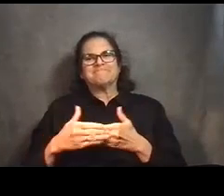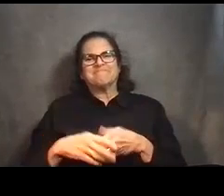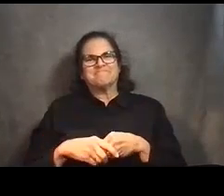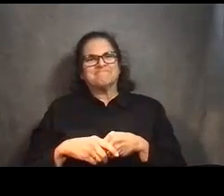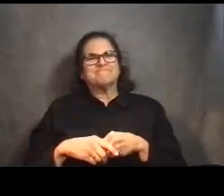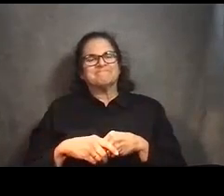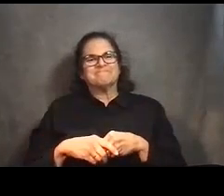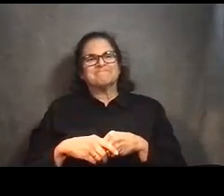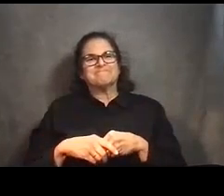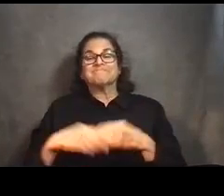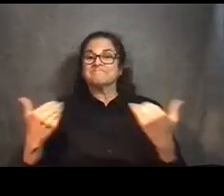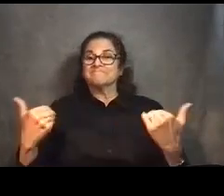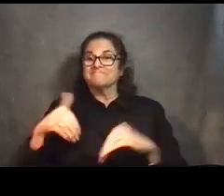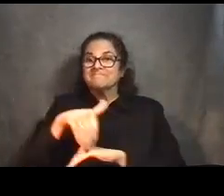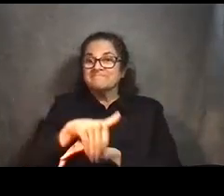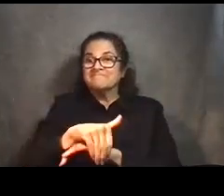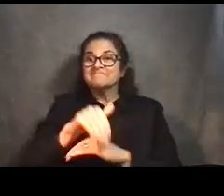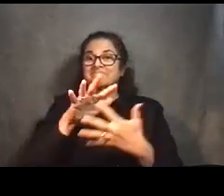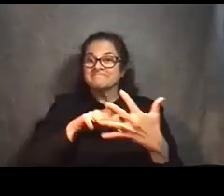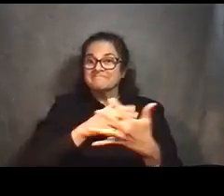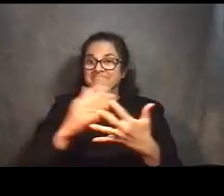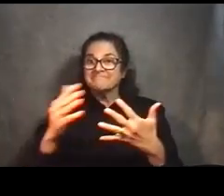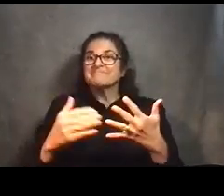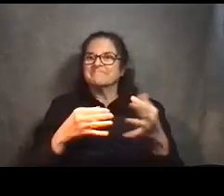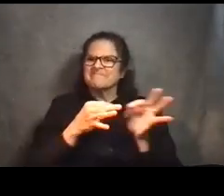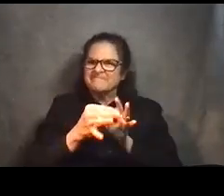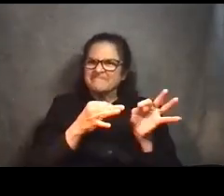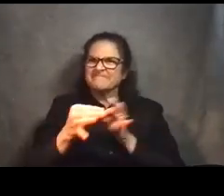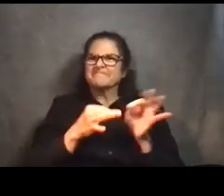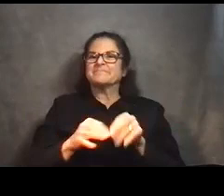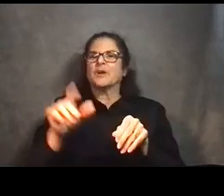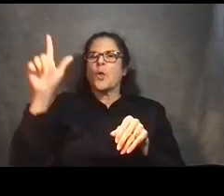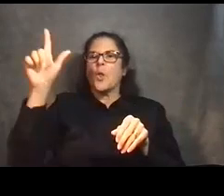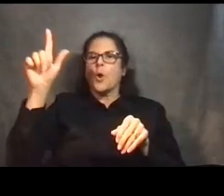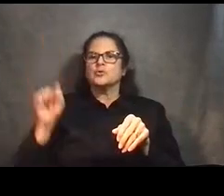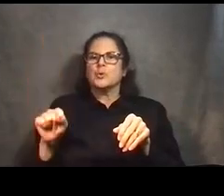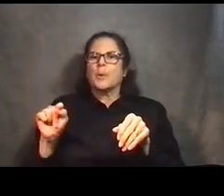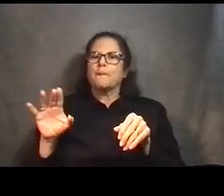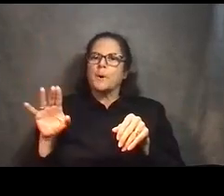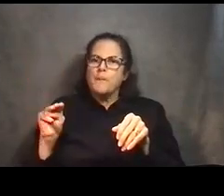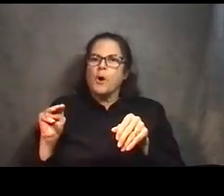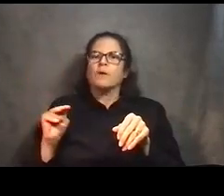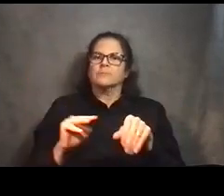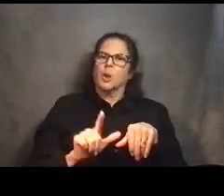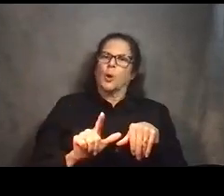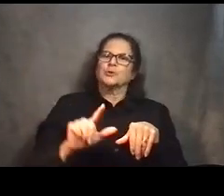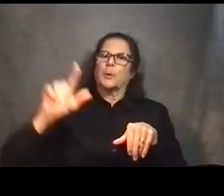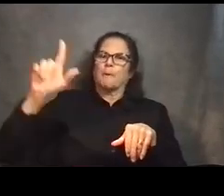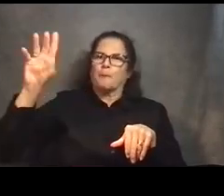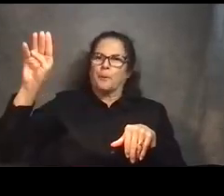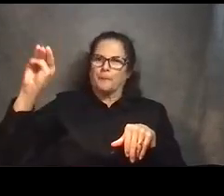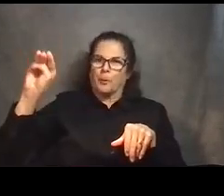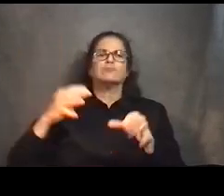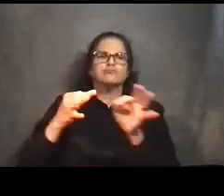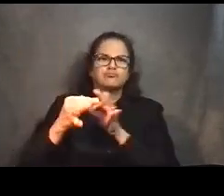The gantry. Tonight's agenda will cover the Lawrence-to-Brenmark modernization project overview, project